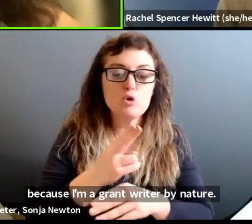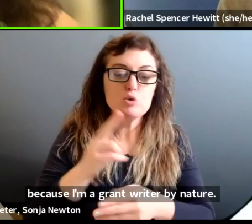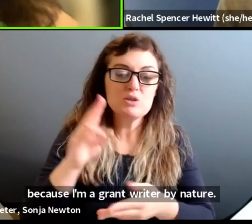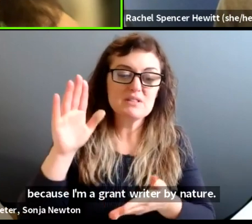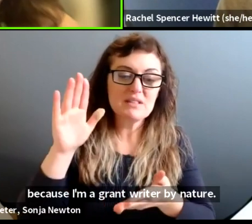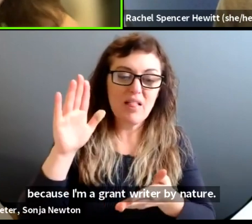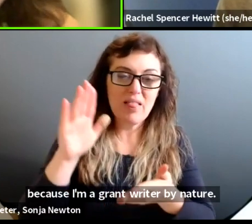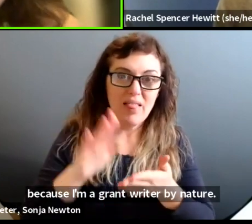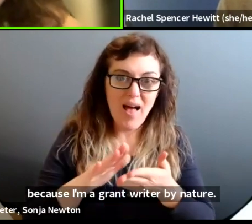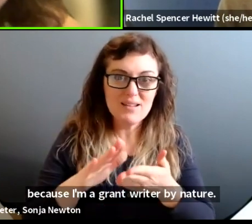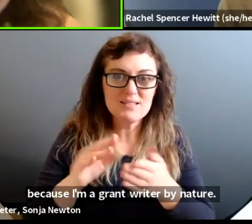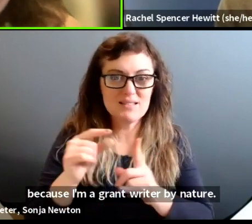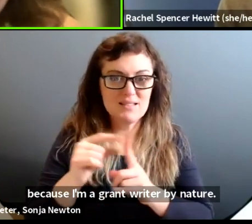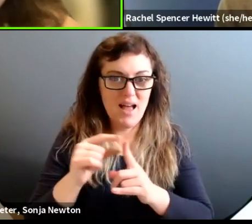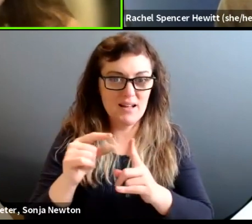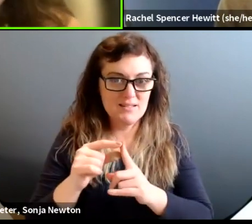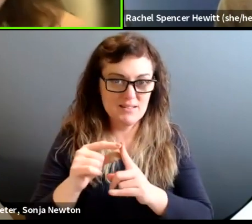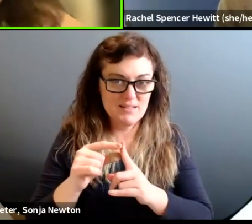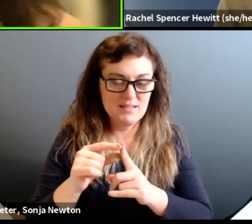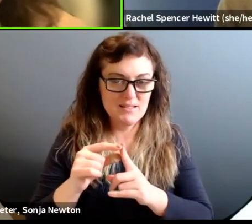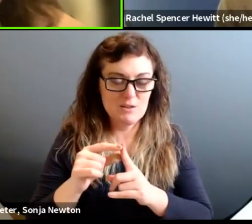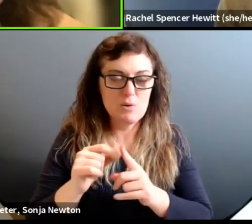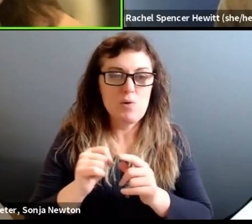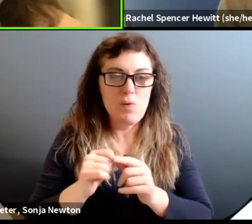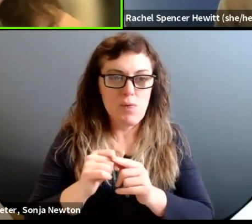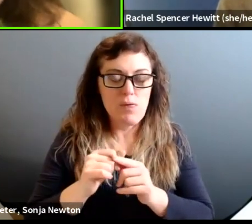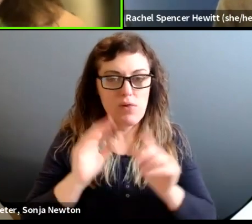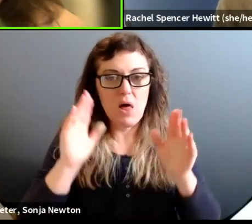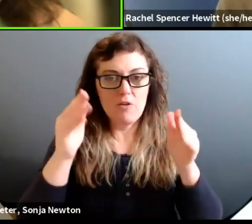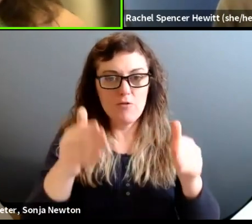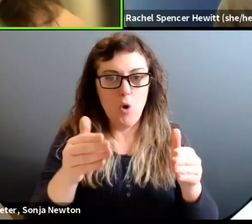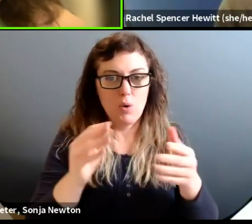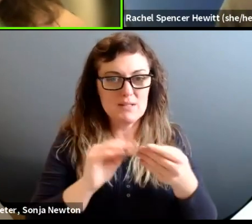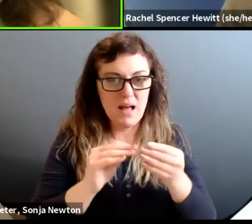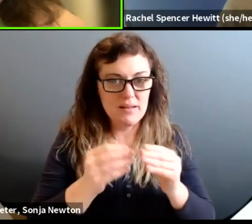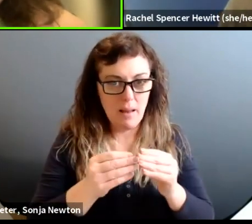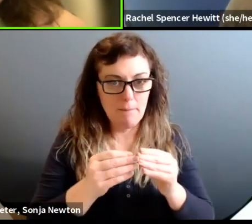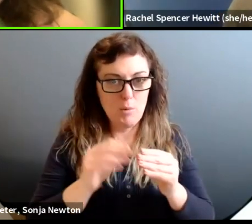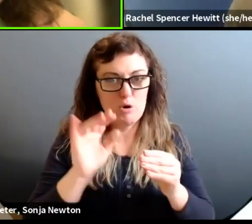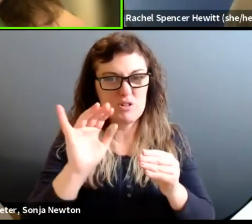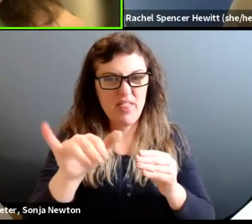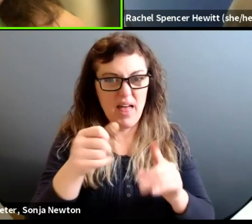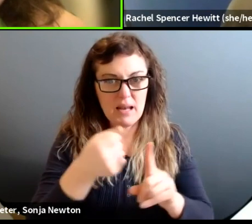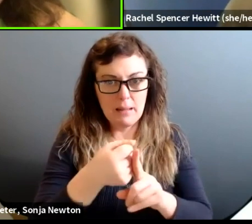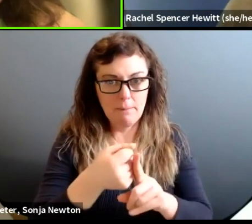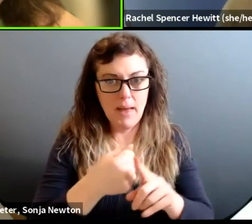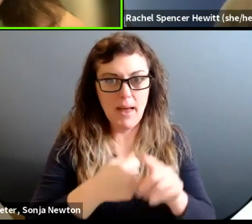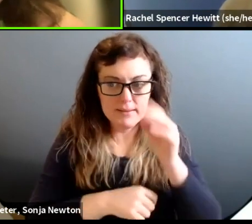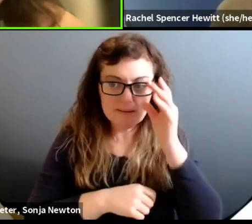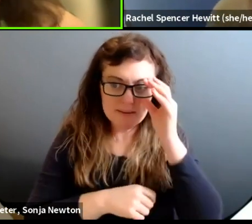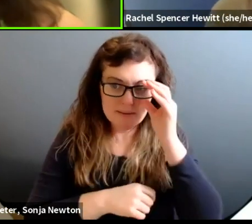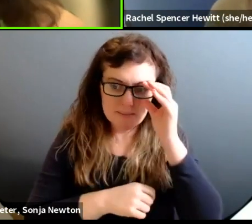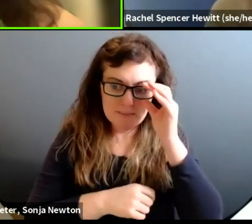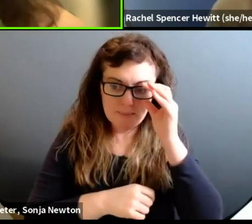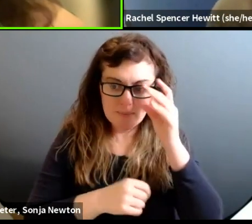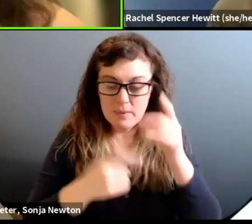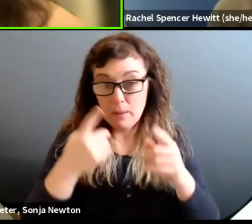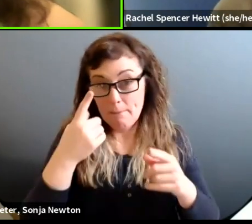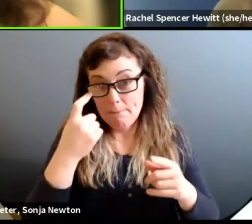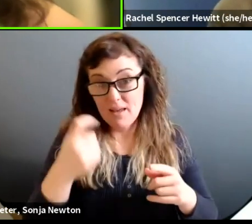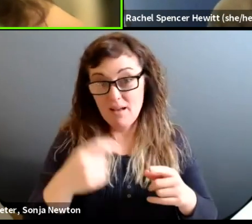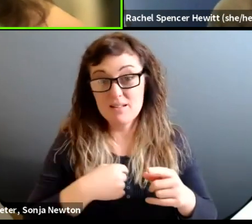interesting and just like really focus on numbers for impact. Um, because I tend to